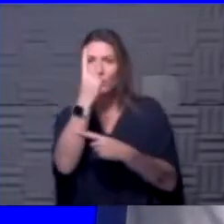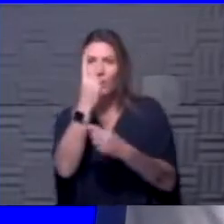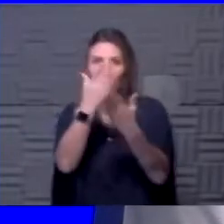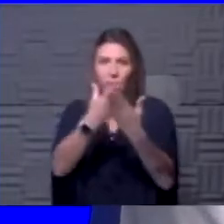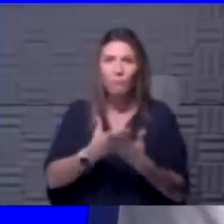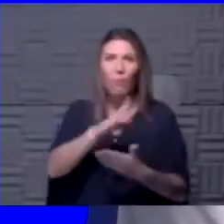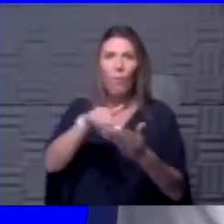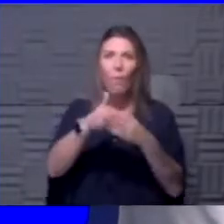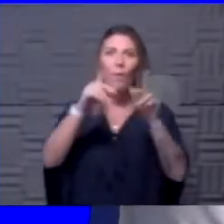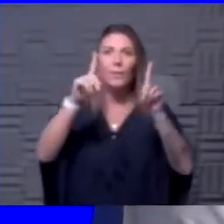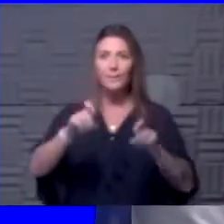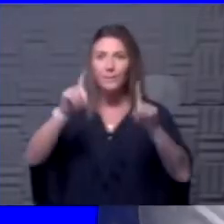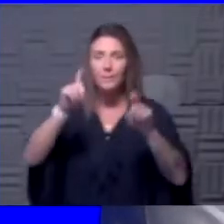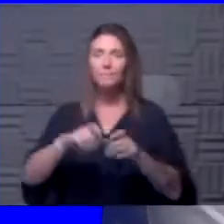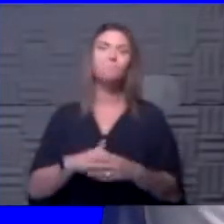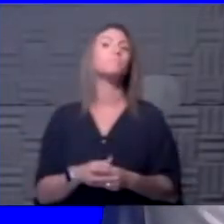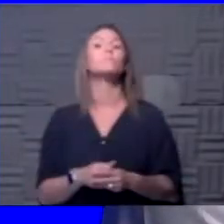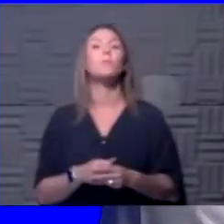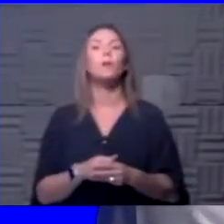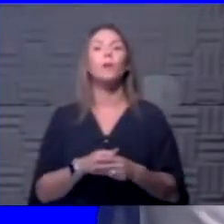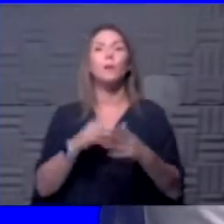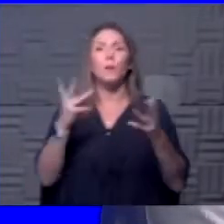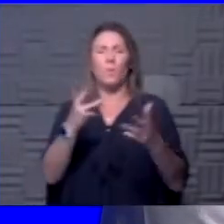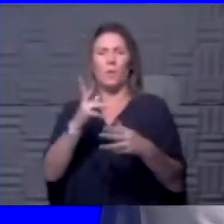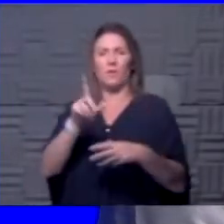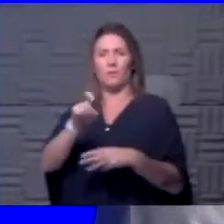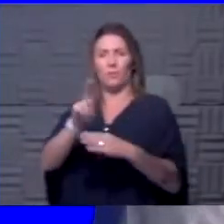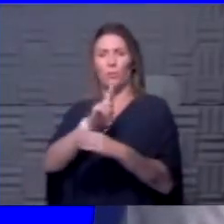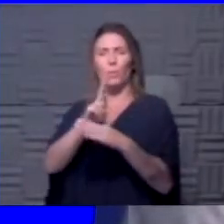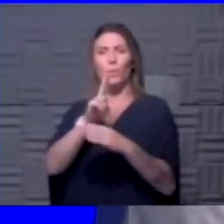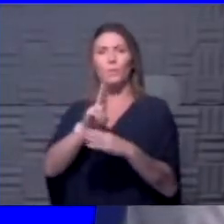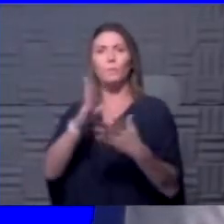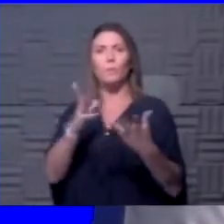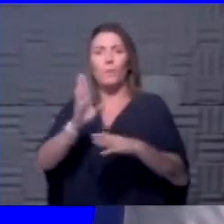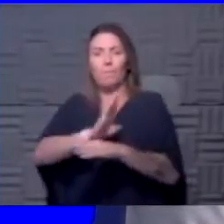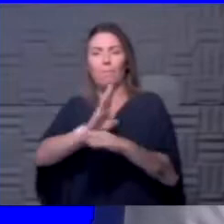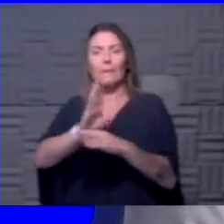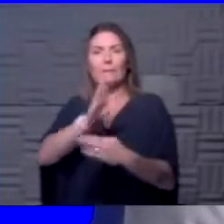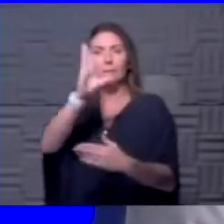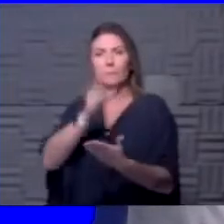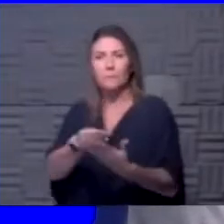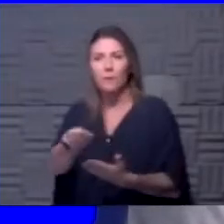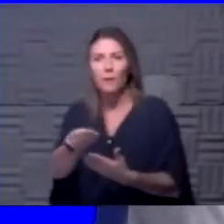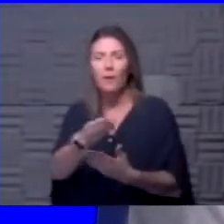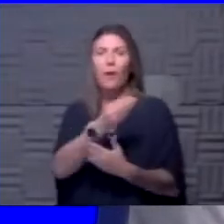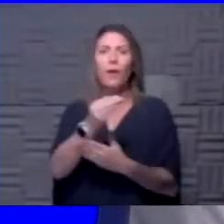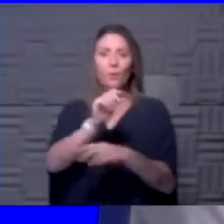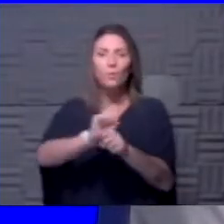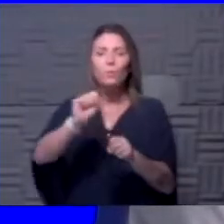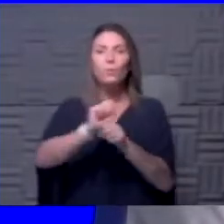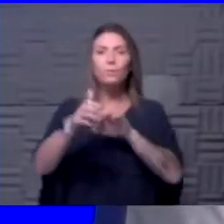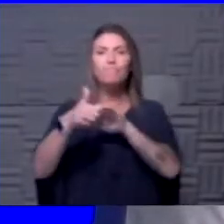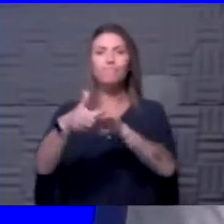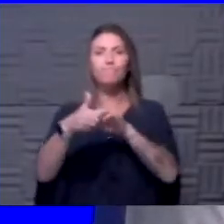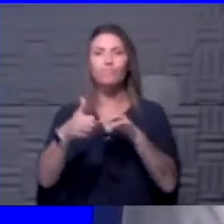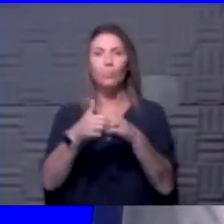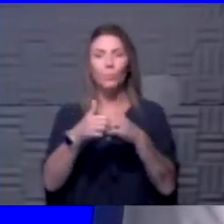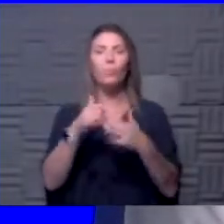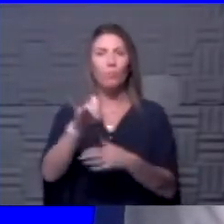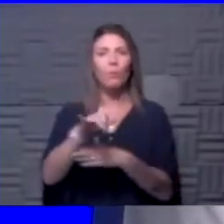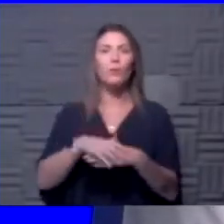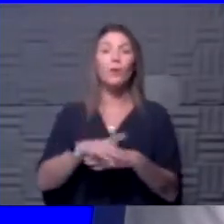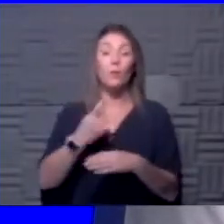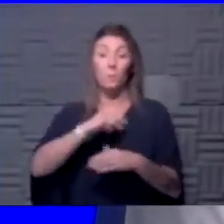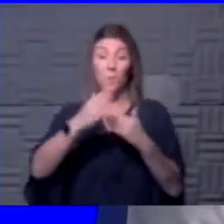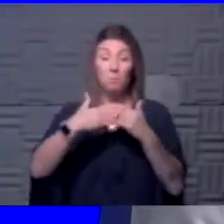these new tests and what platform, what company they're going to use. They are working on that as well. So we are